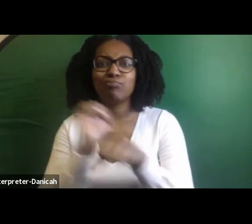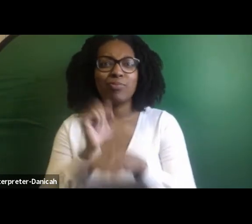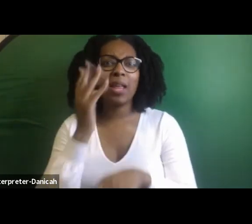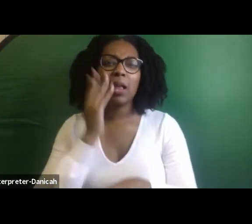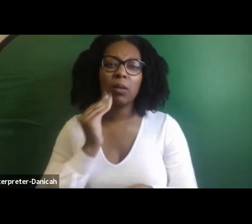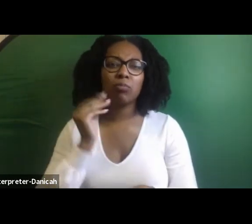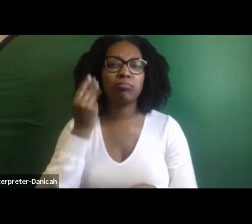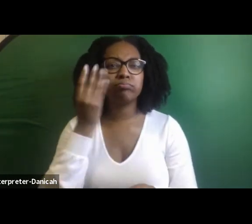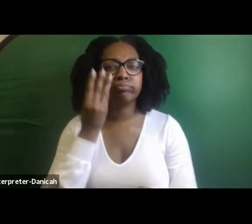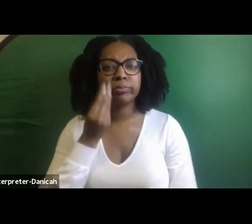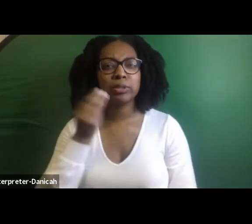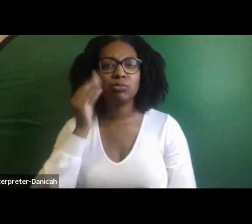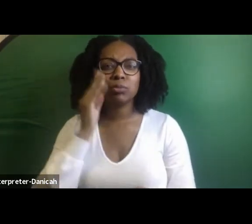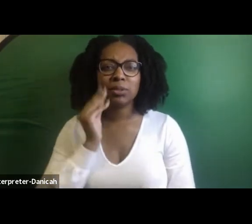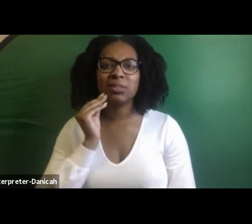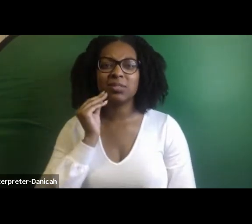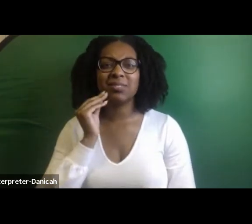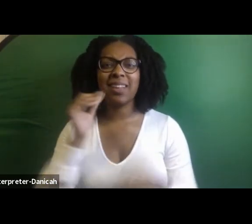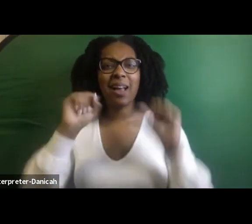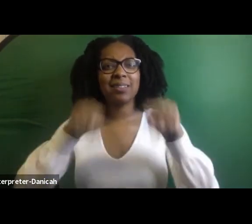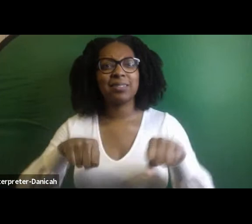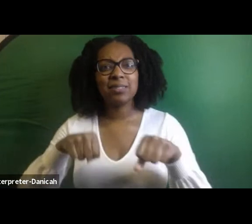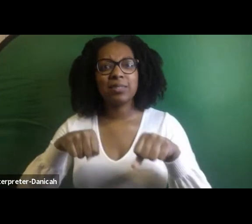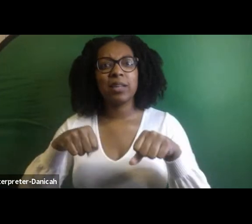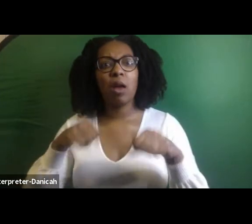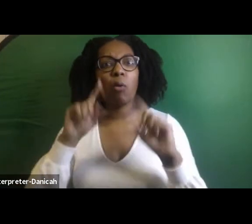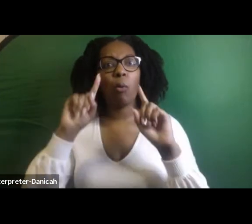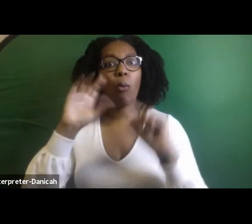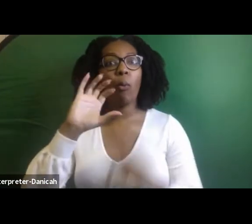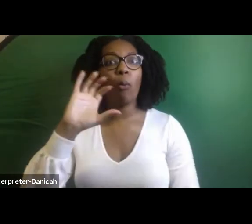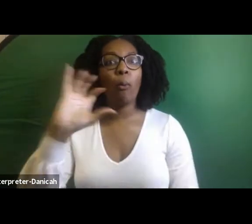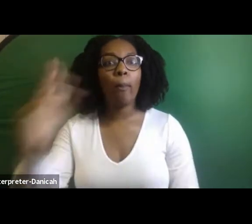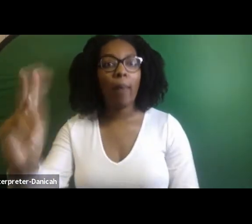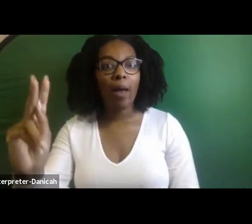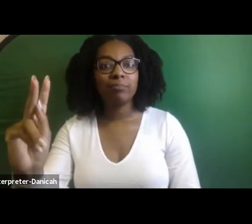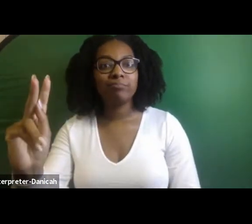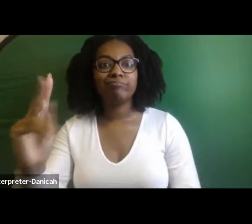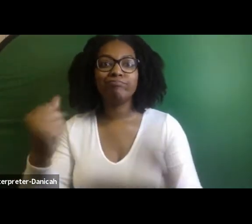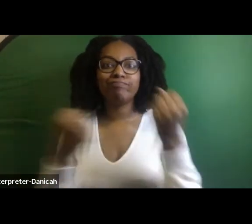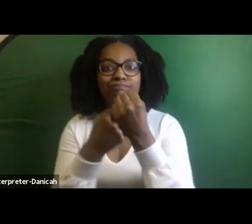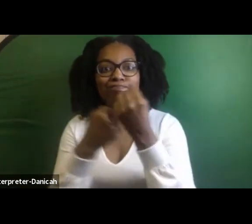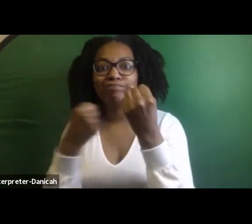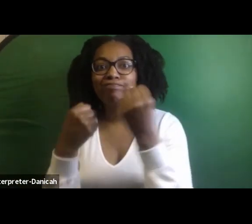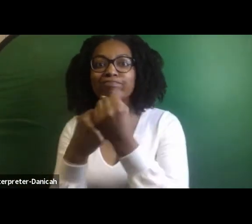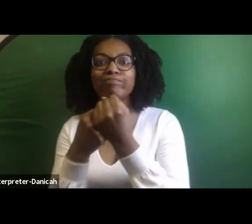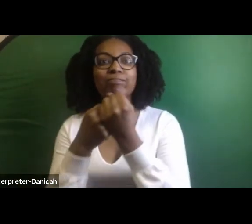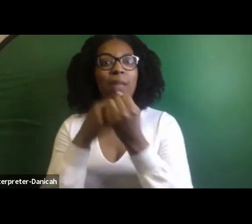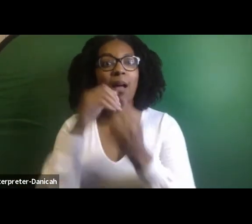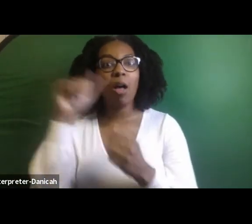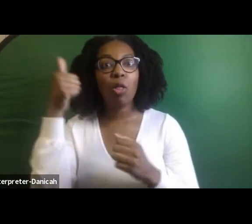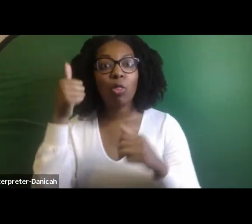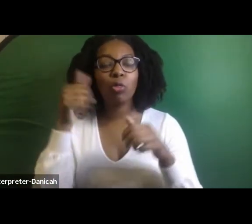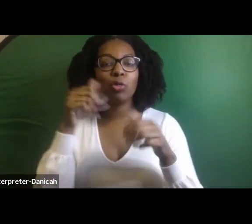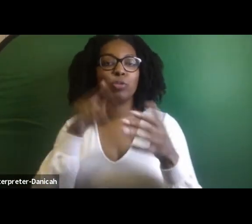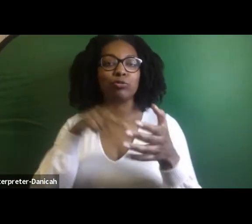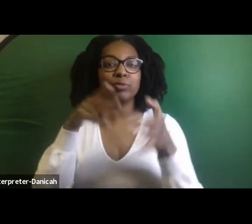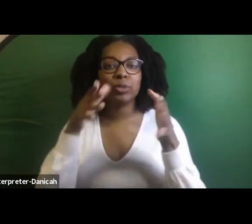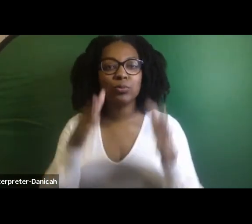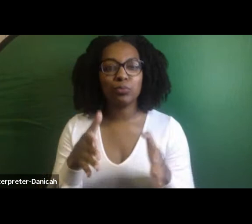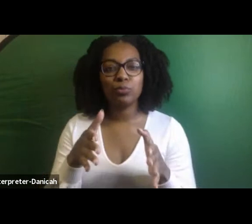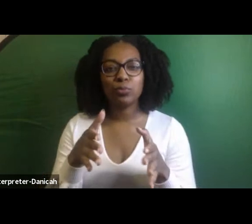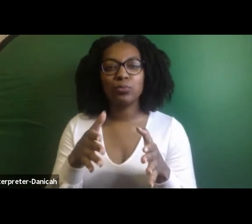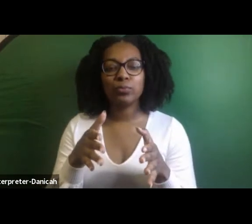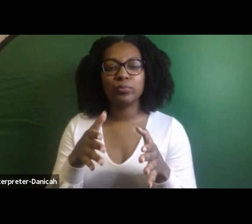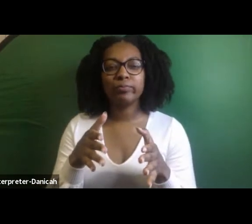can go back and help build bridges and bridges within the continent and also in the diaspora.